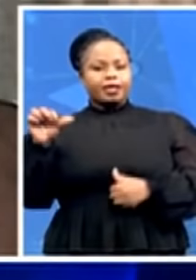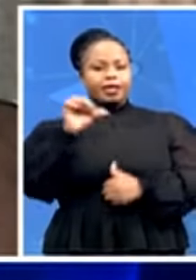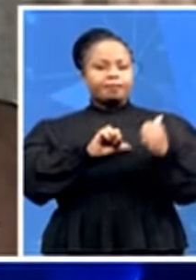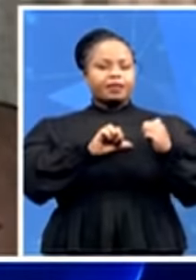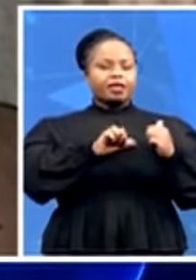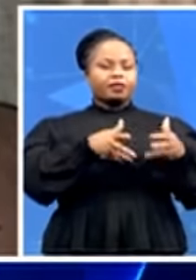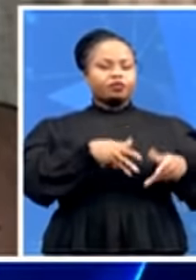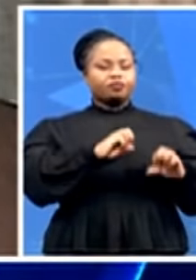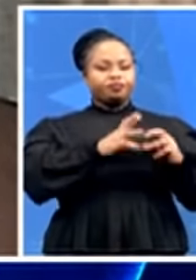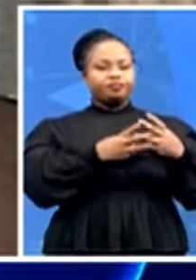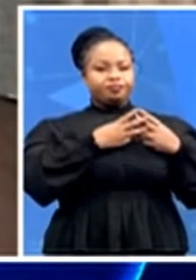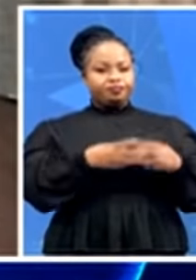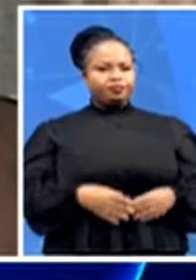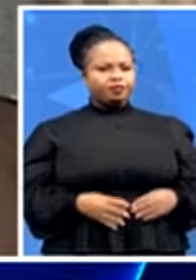to?